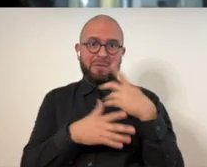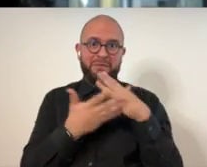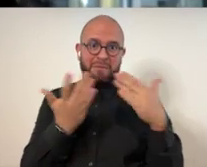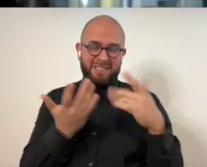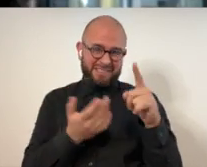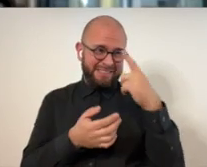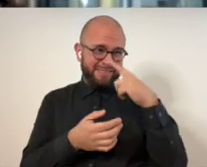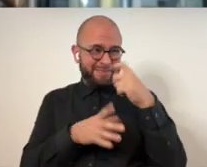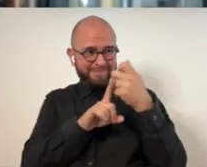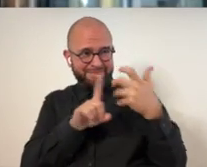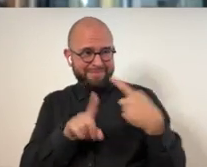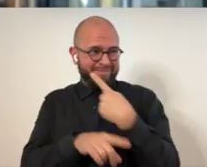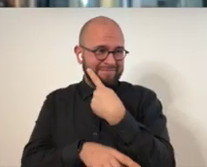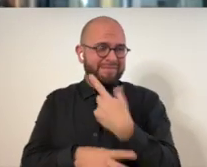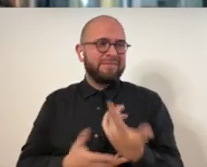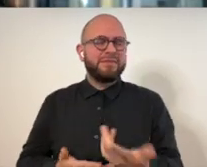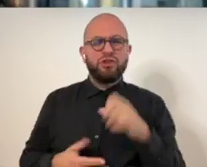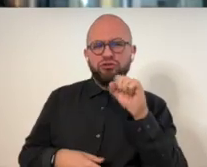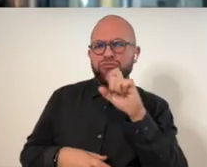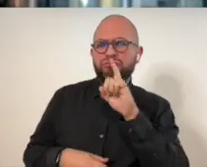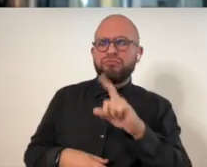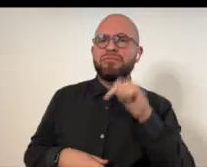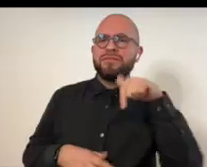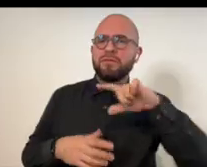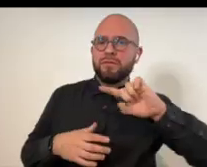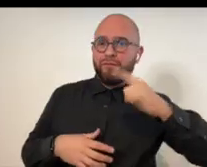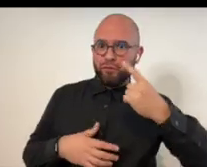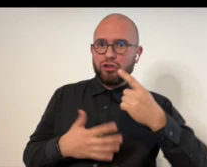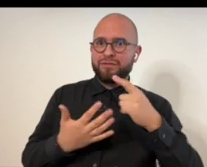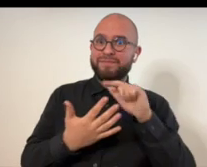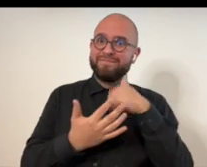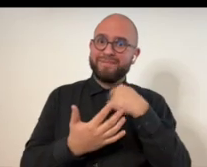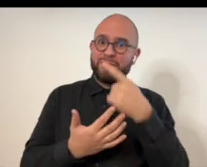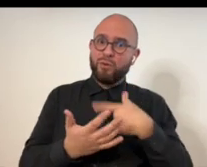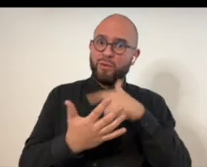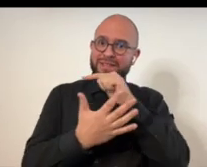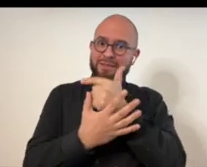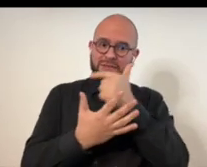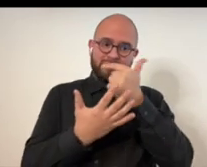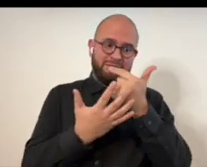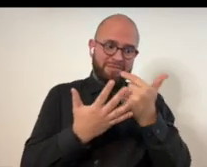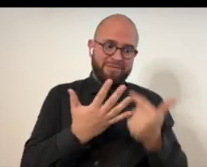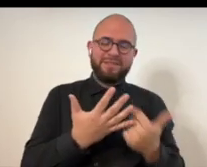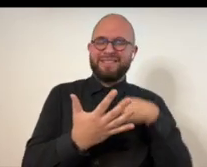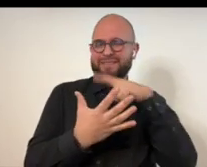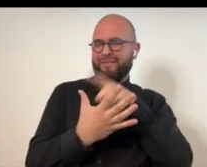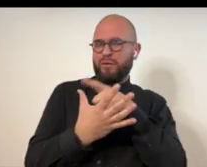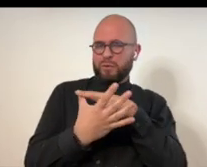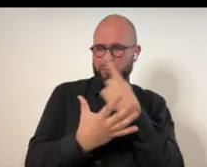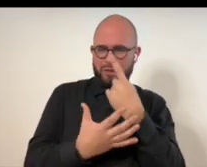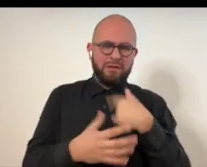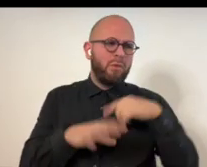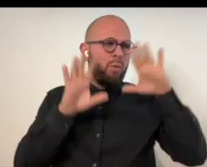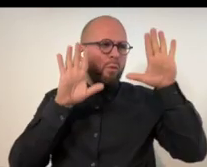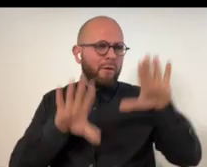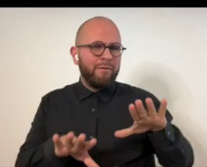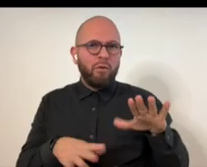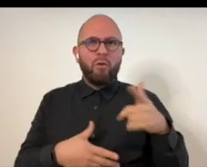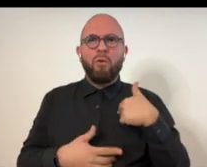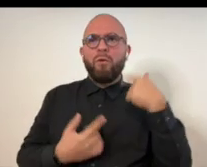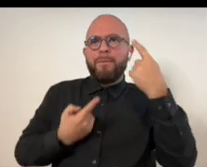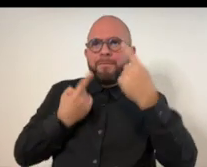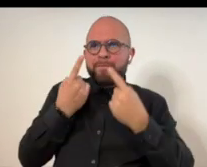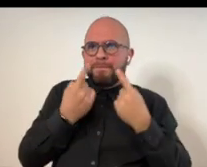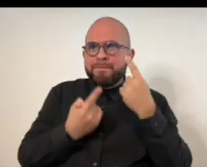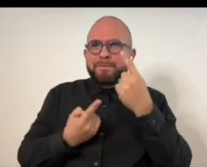beautiful paintings. I was going to share one of your pieces. What can you tell us about it? This was the first piece of the series.